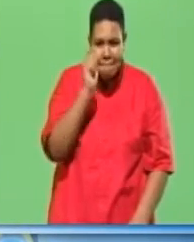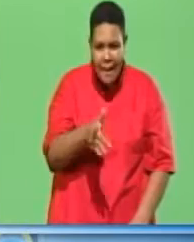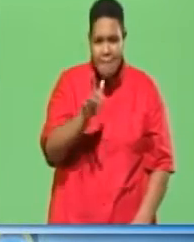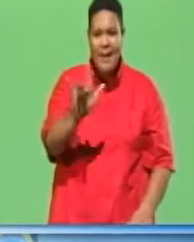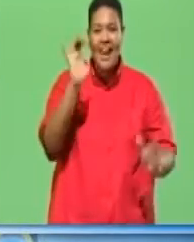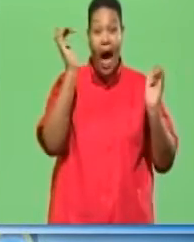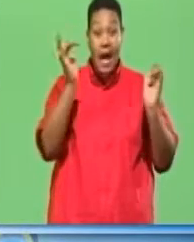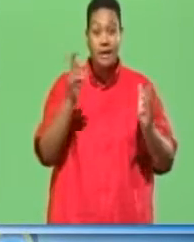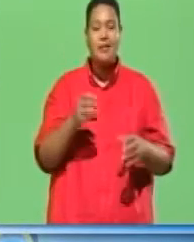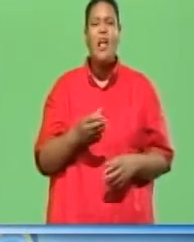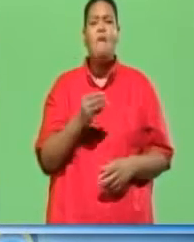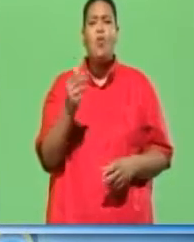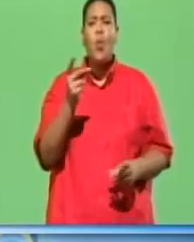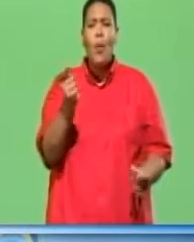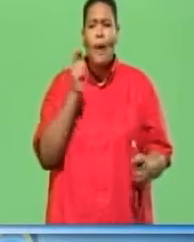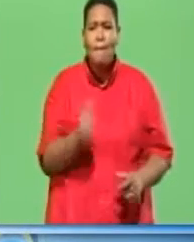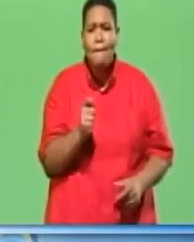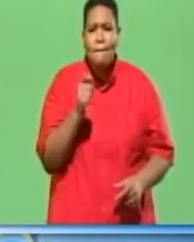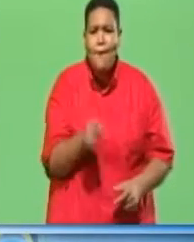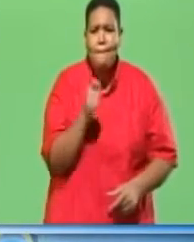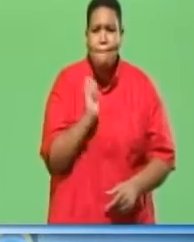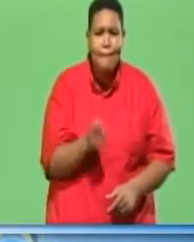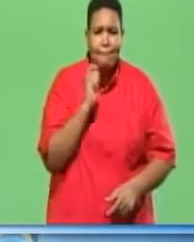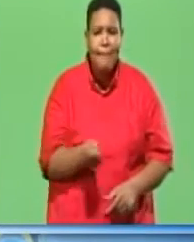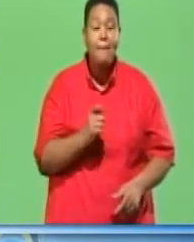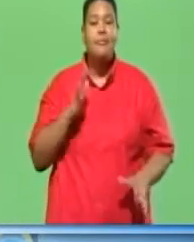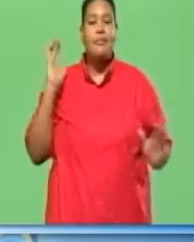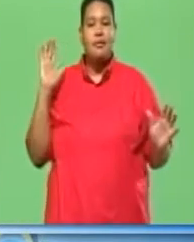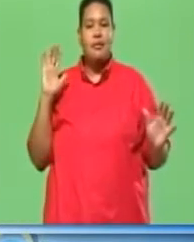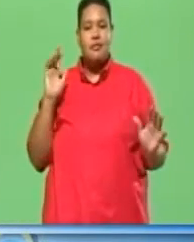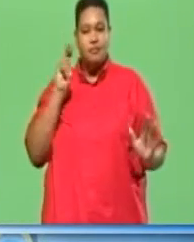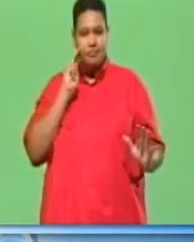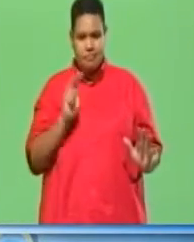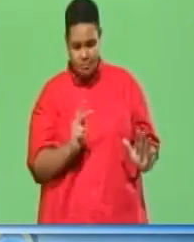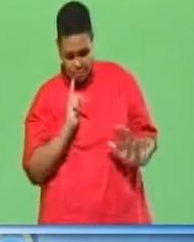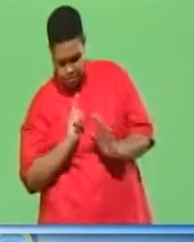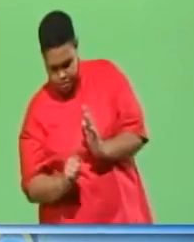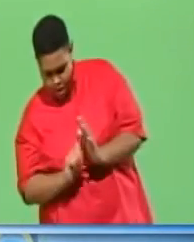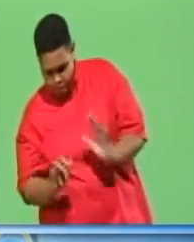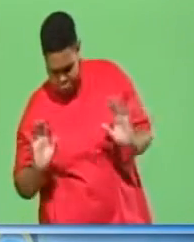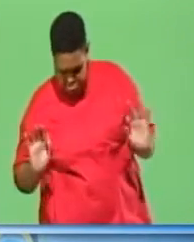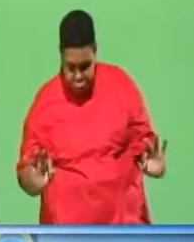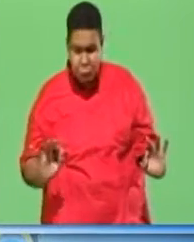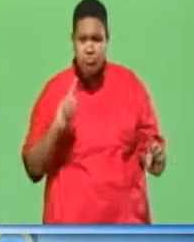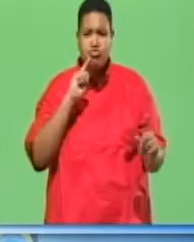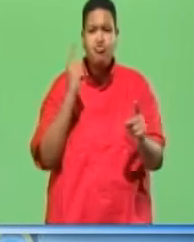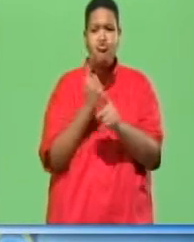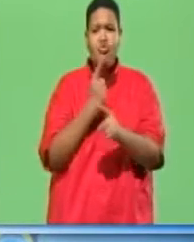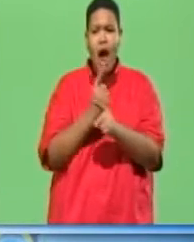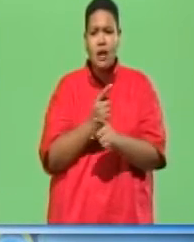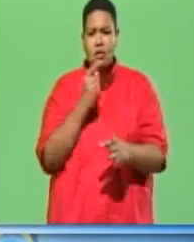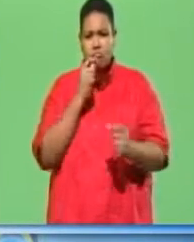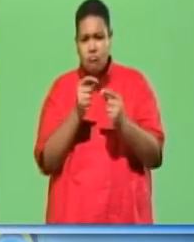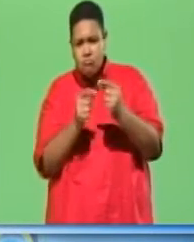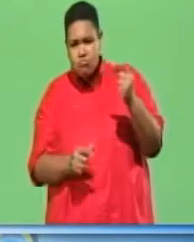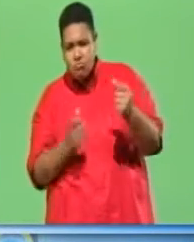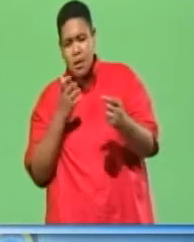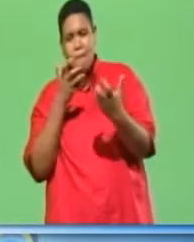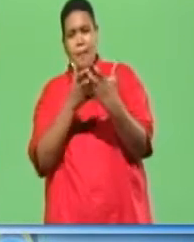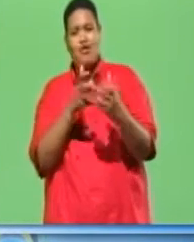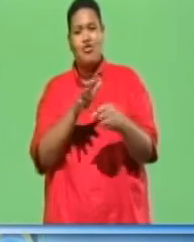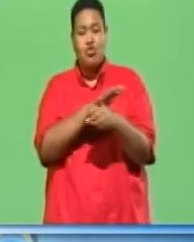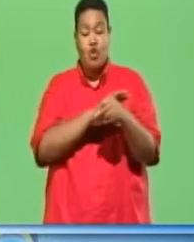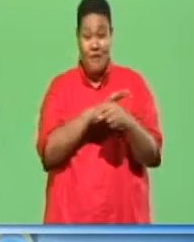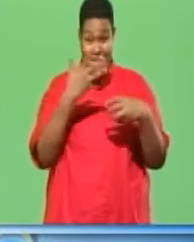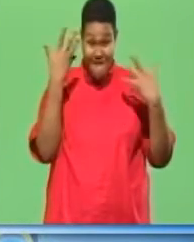Give it a couple of quick taps and pull your hand away. Check that it is again at right angles to the surface. To finish